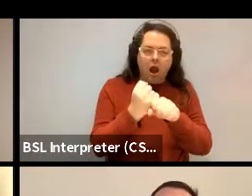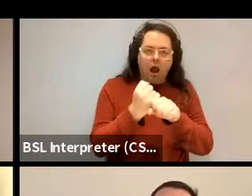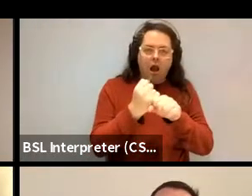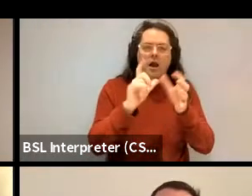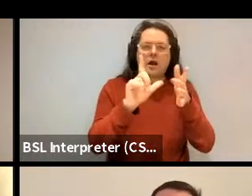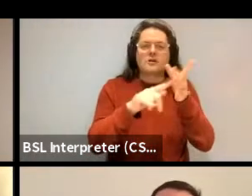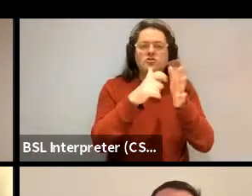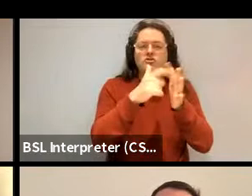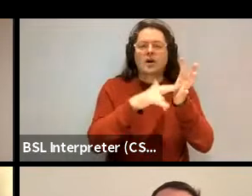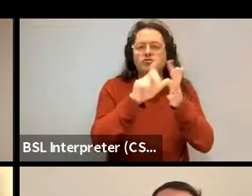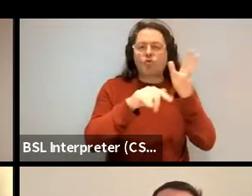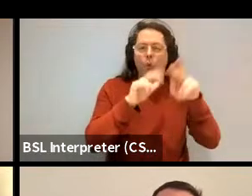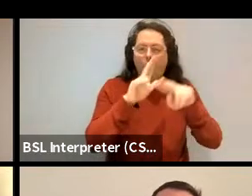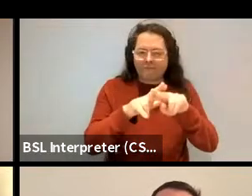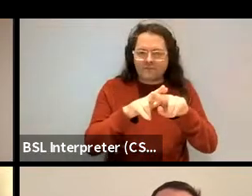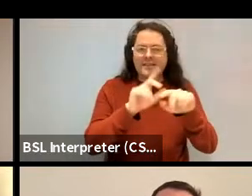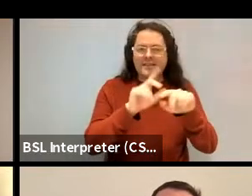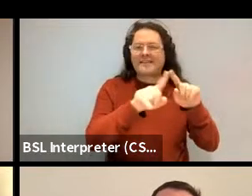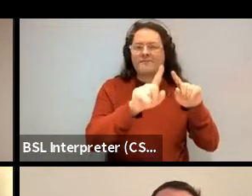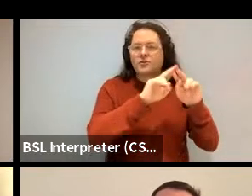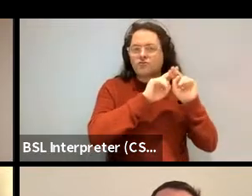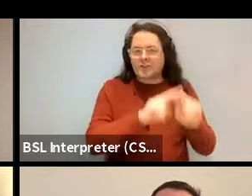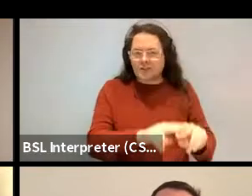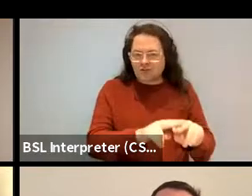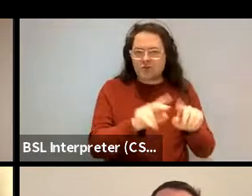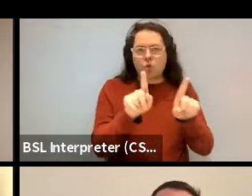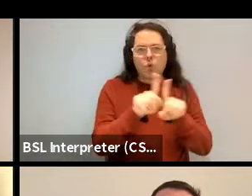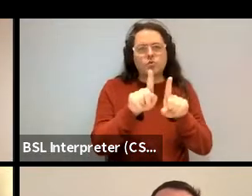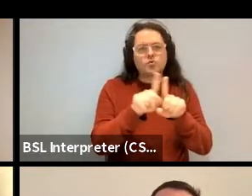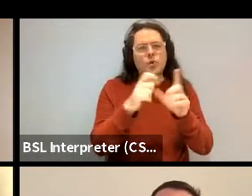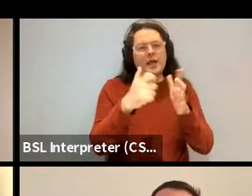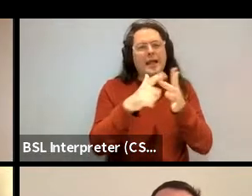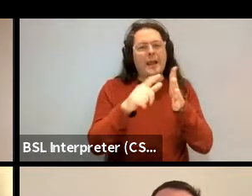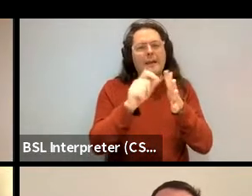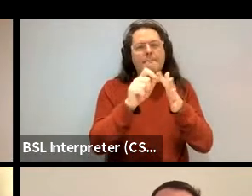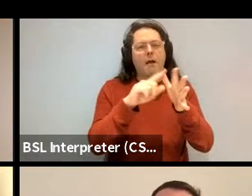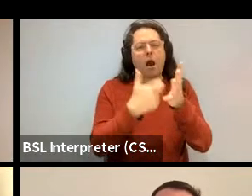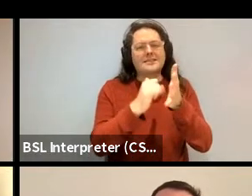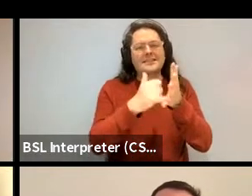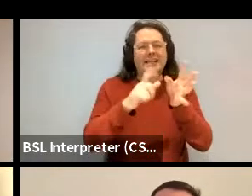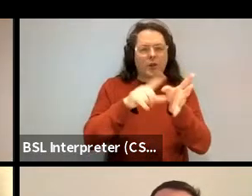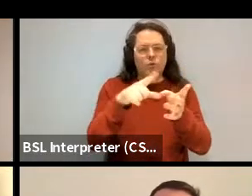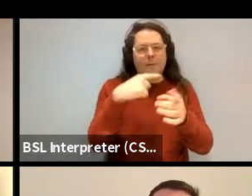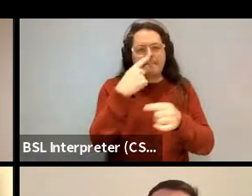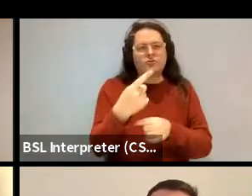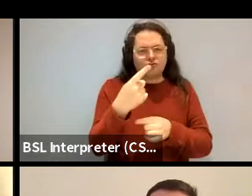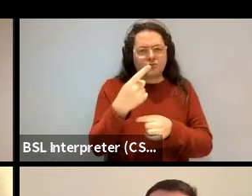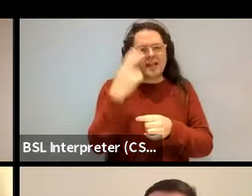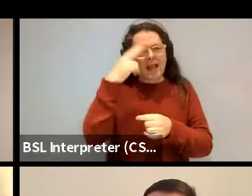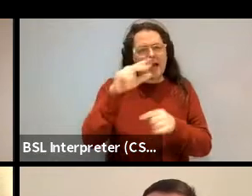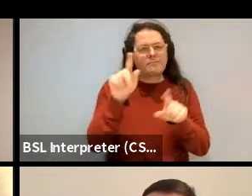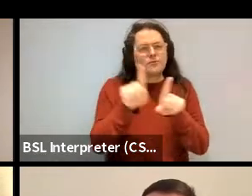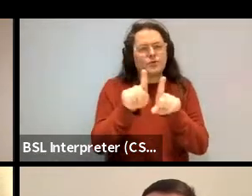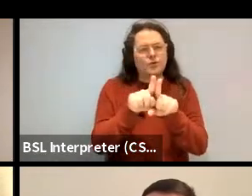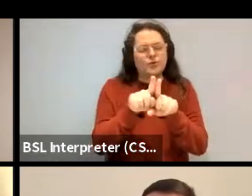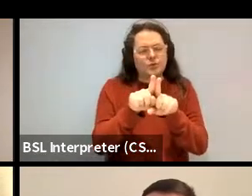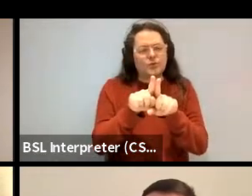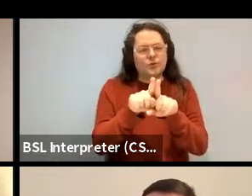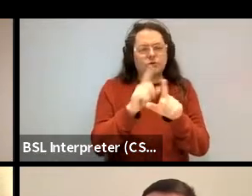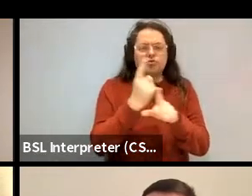from the formal tradition. You also mentioned Kiparski at one point when you talked about